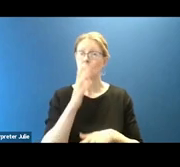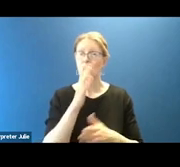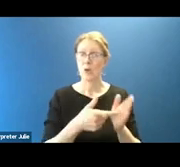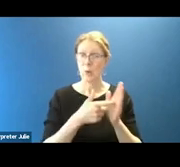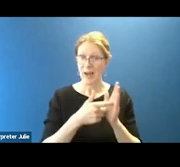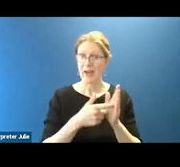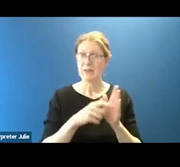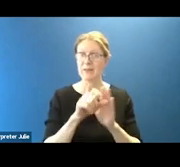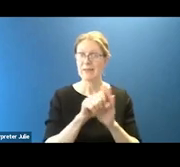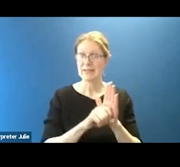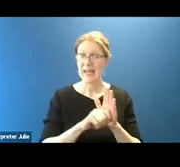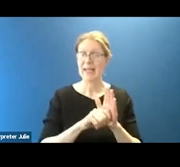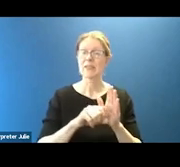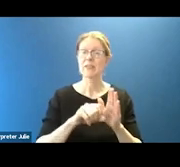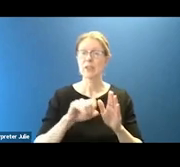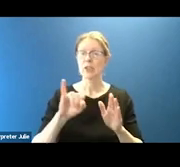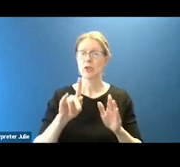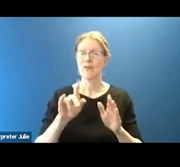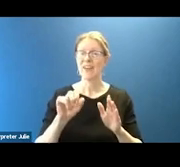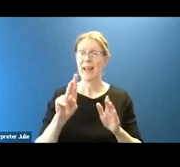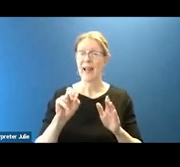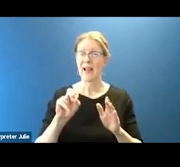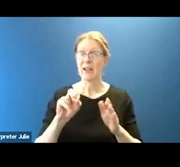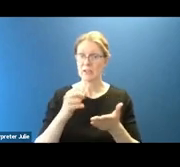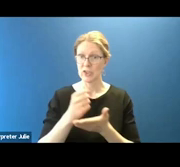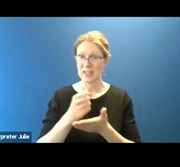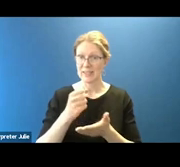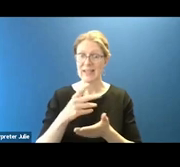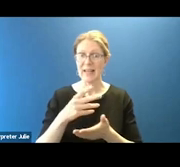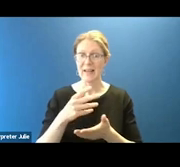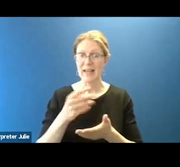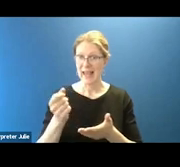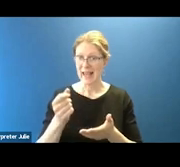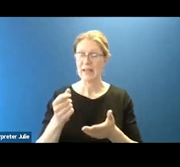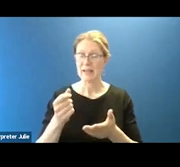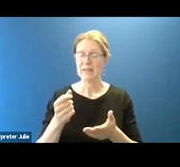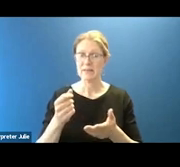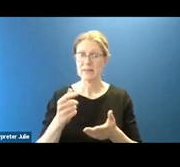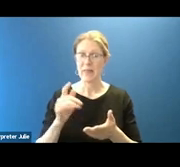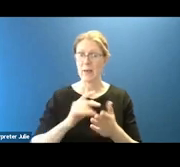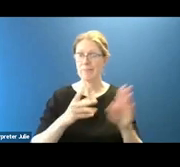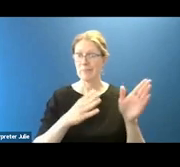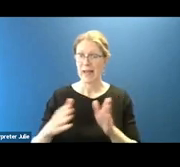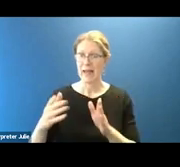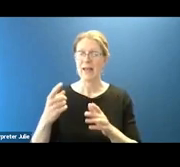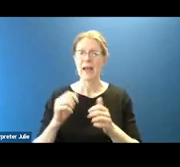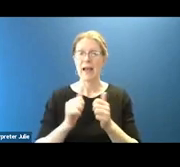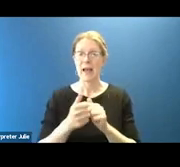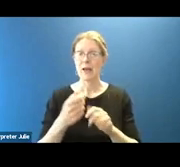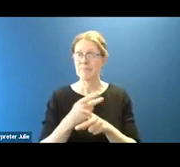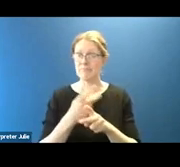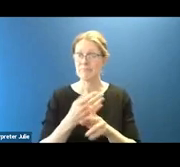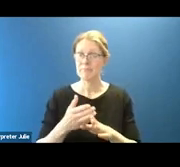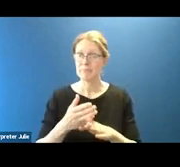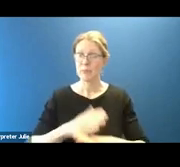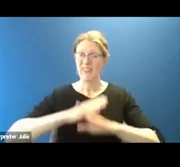and delinquency plan to describe how the state will coordinate services for juvenile justice and delinquency prevention with